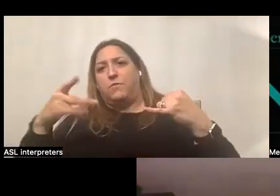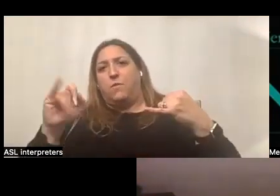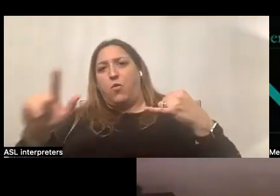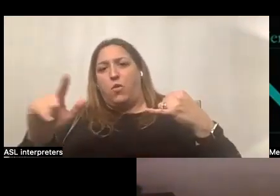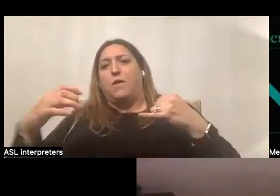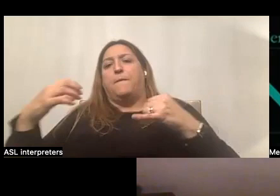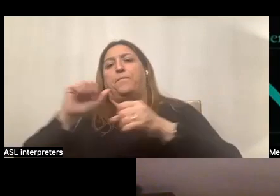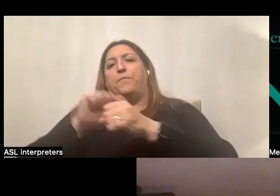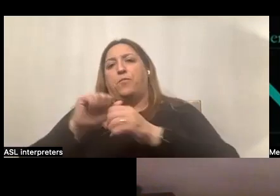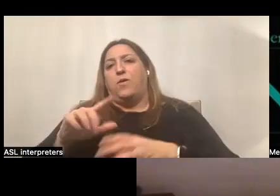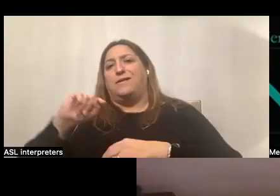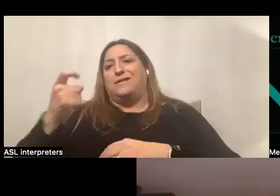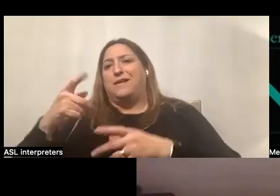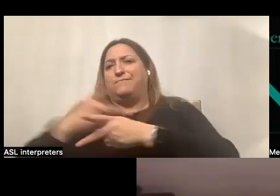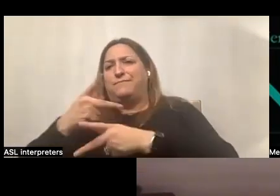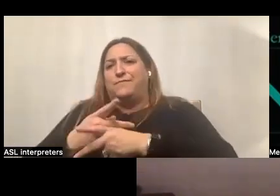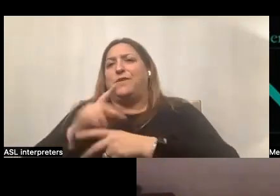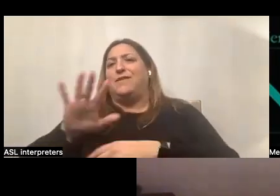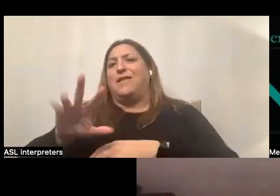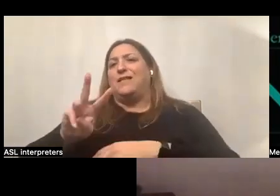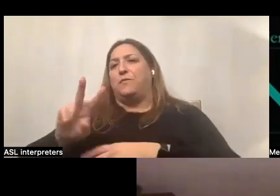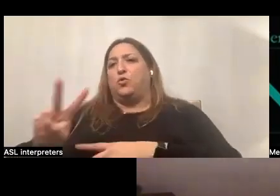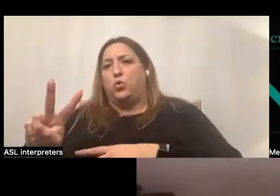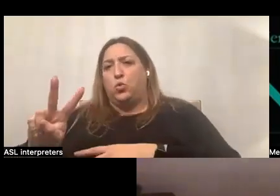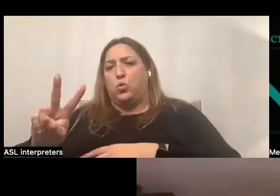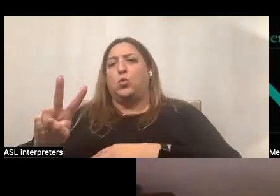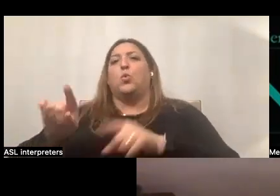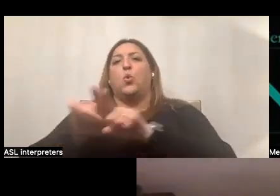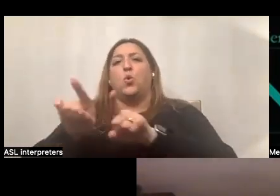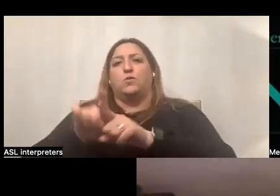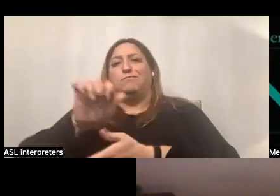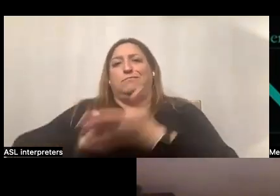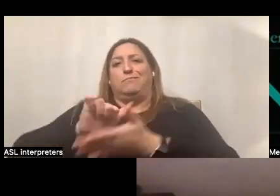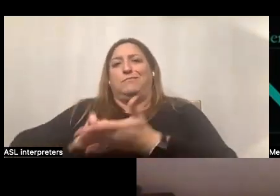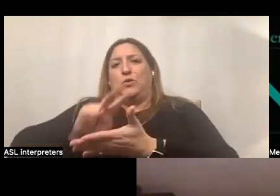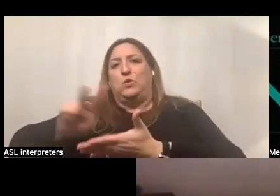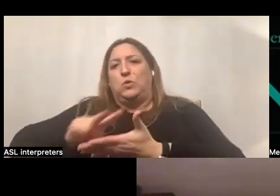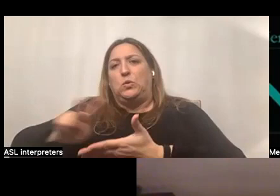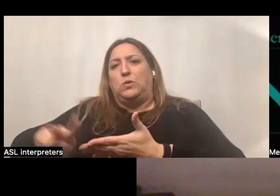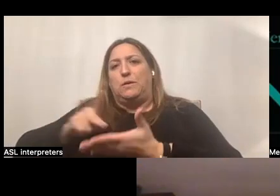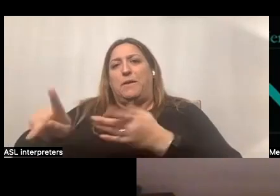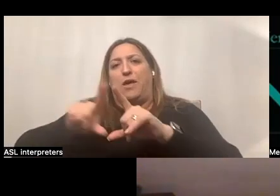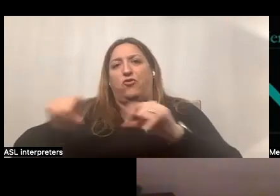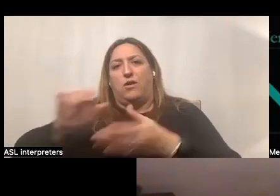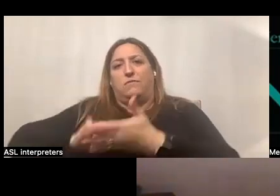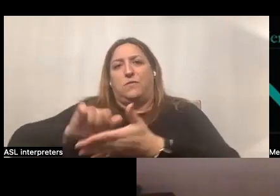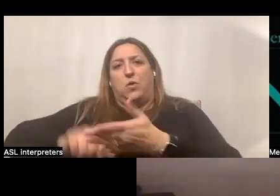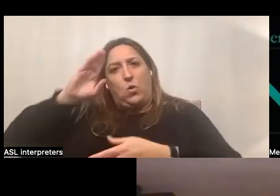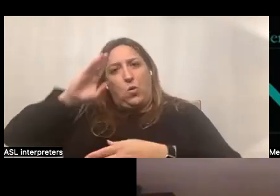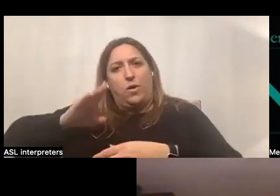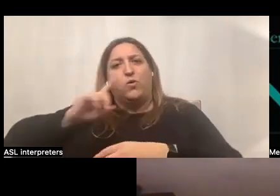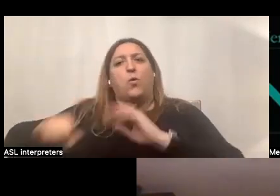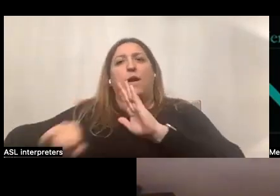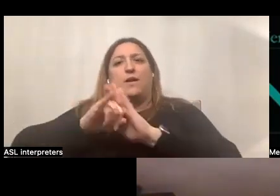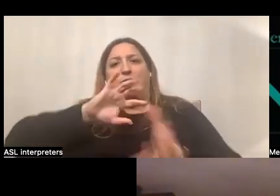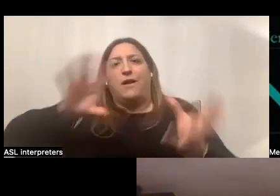are determined based on their W-2s and also they are taken out bi-weekly from their paycheck. And to identify the total,